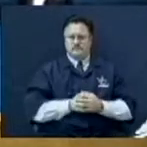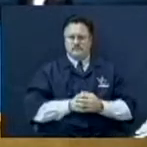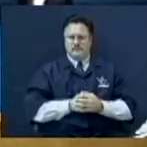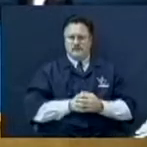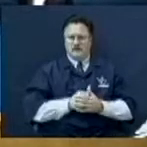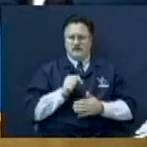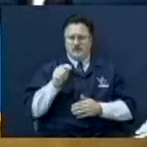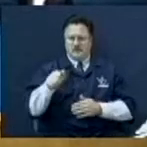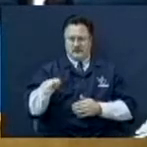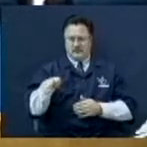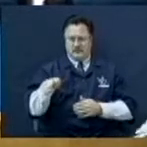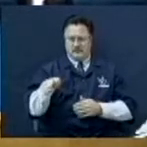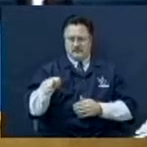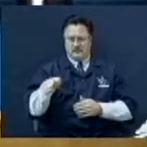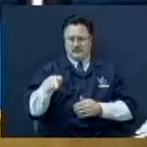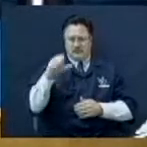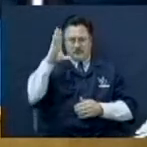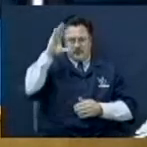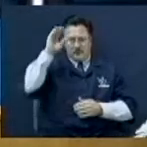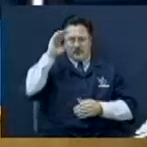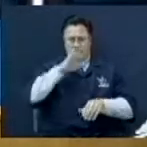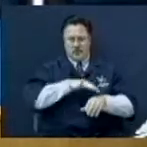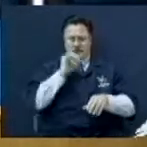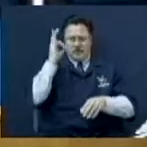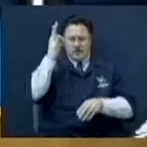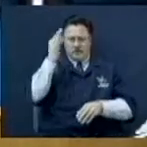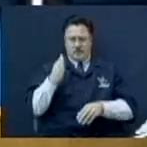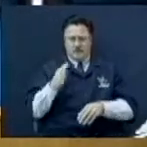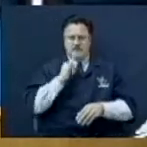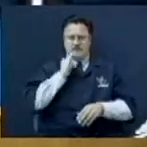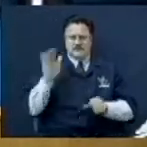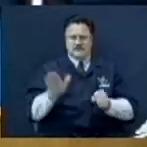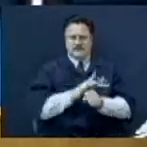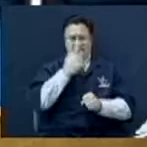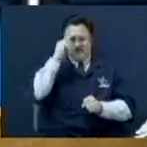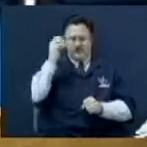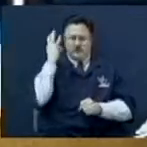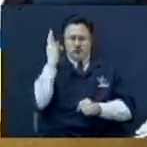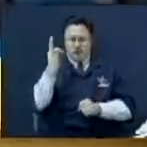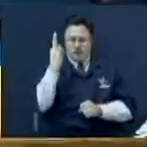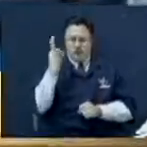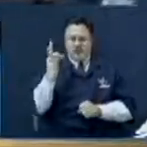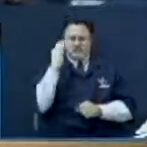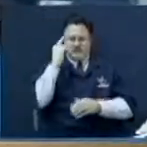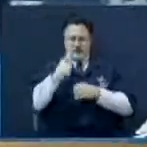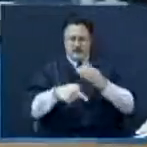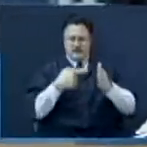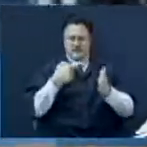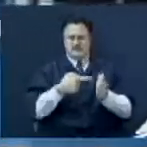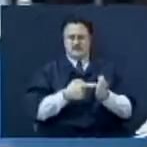Right there. That boy getting called to preach tonight. It's enough of me to preach this morning. Somebody help me.